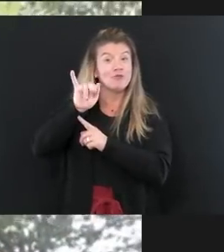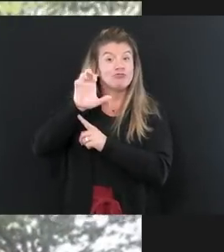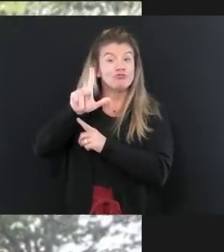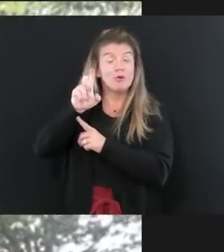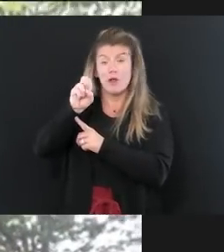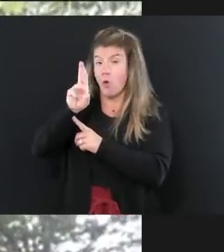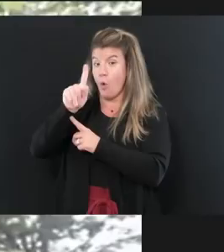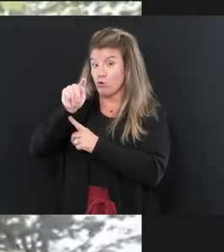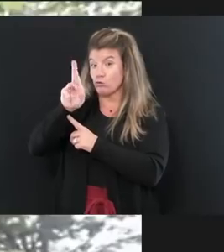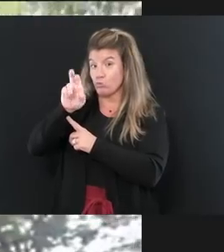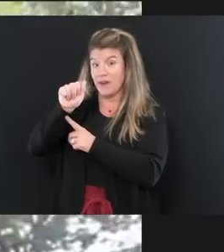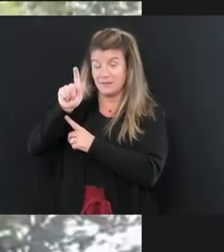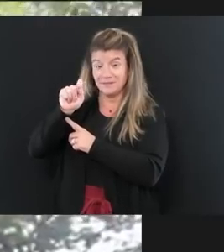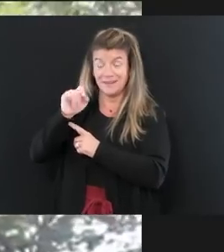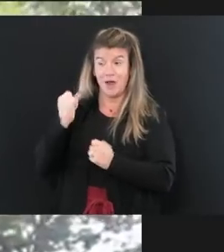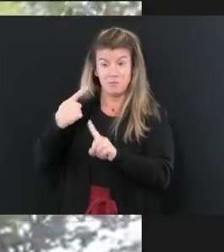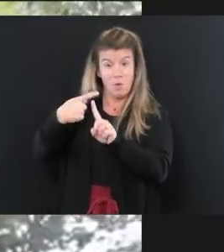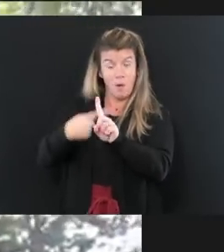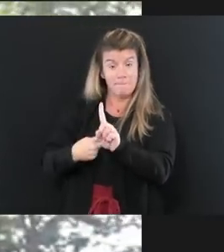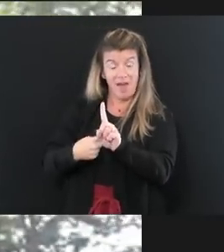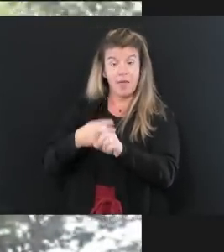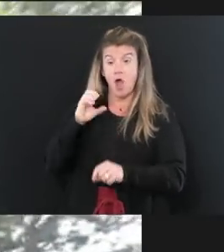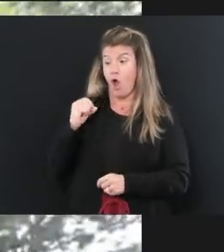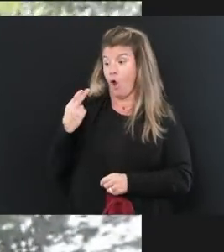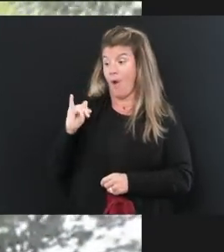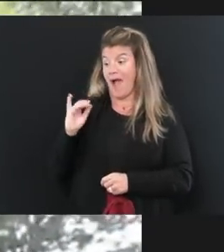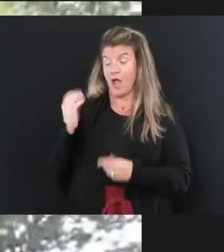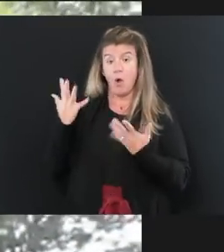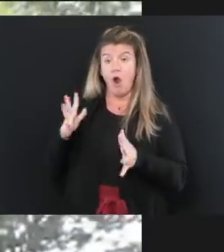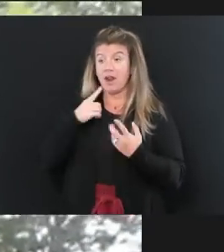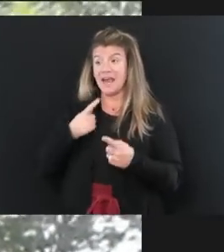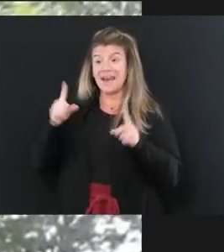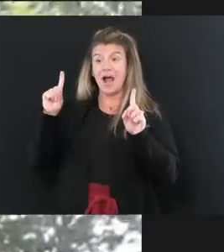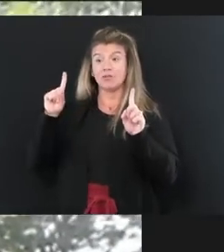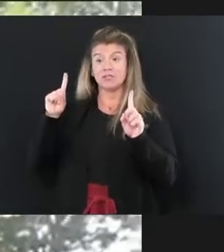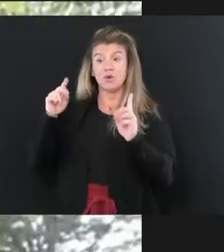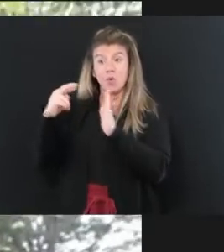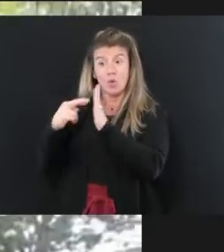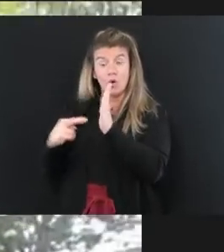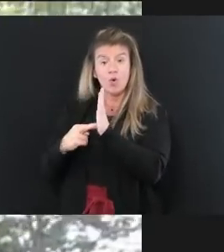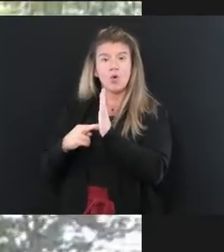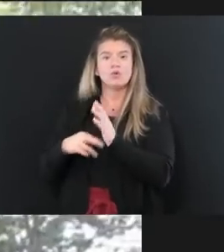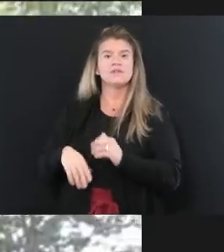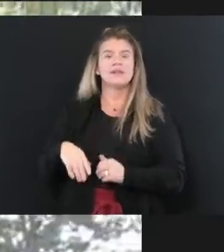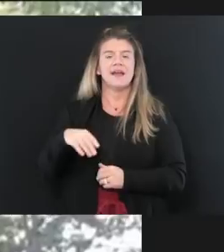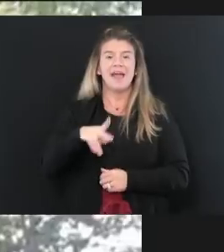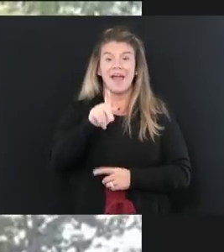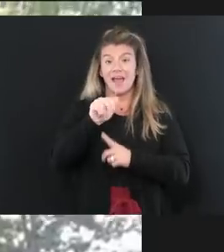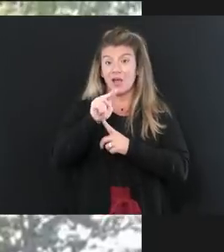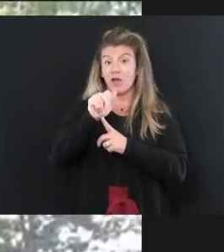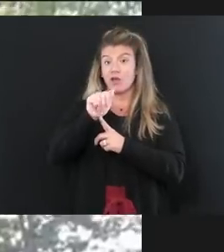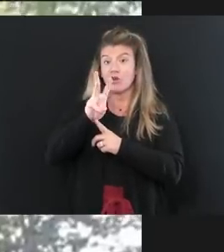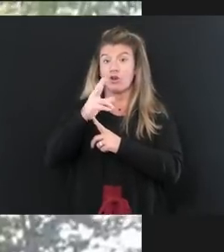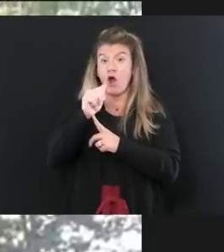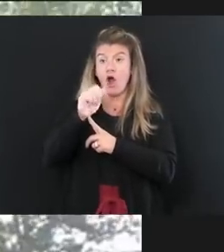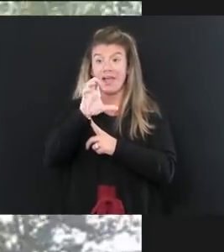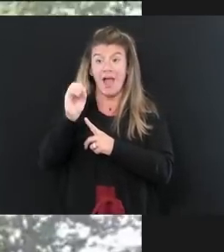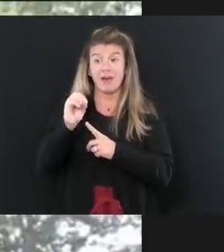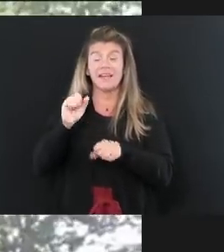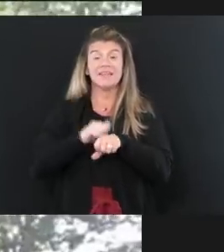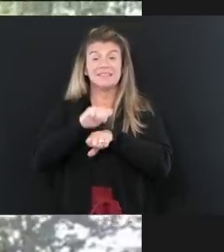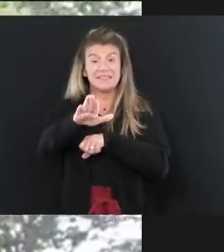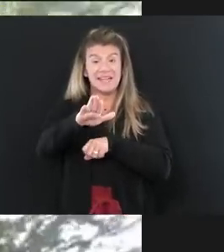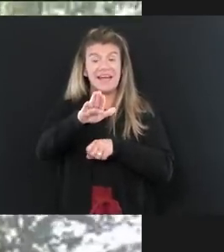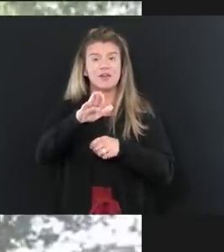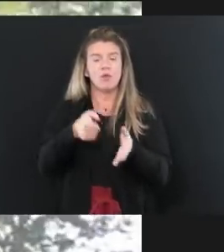Ohio's Department of Health issued guidelines. I also know Canola County Commission sent a letter to Secretary Crouch asking for guidance as to how